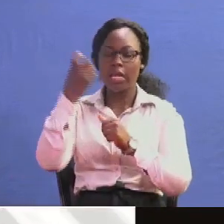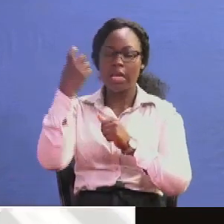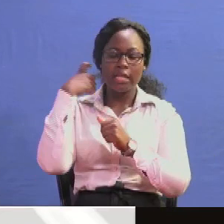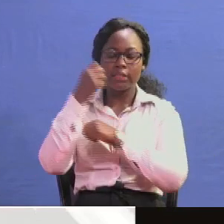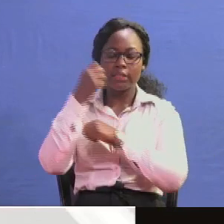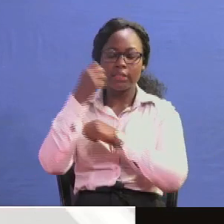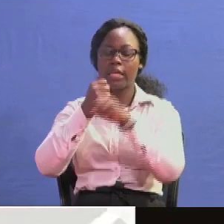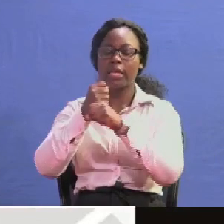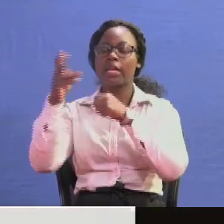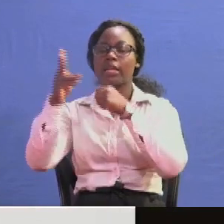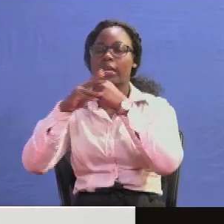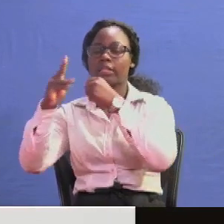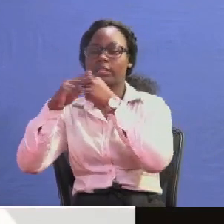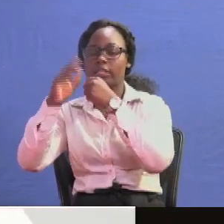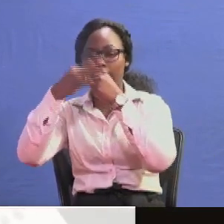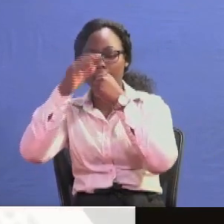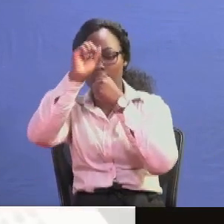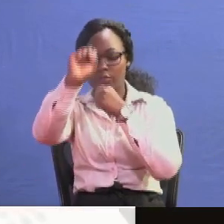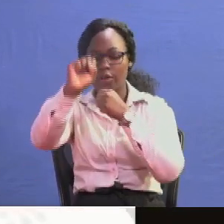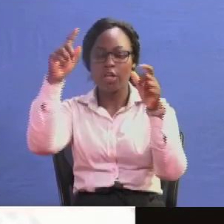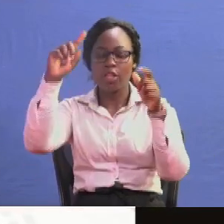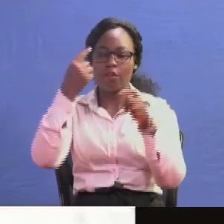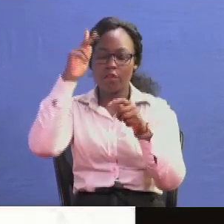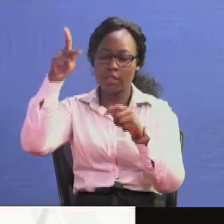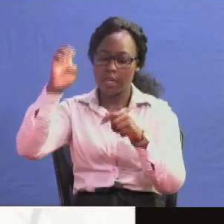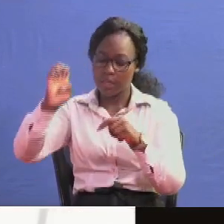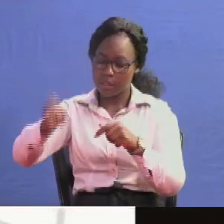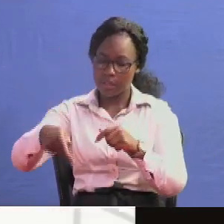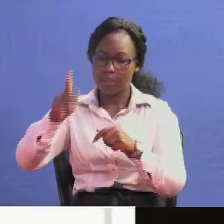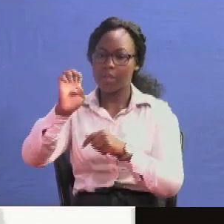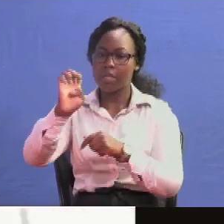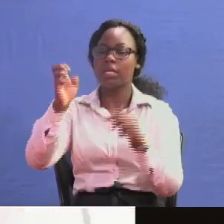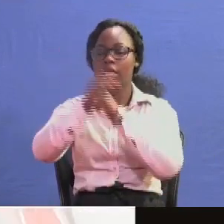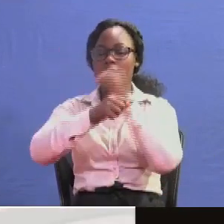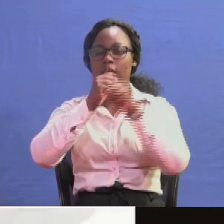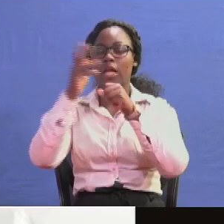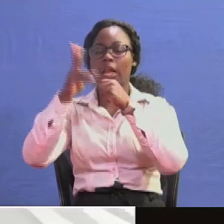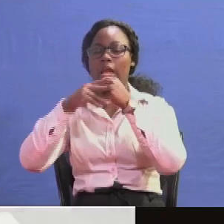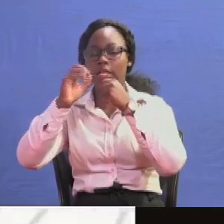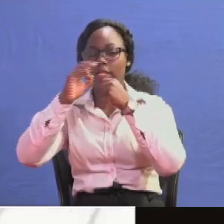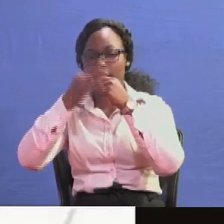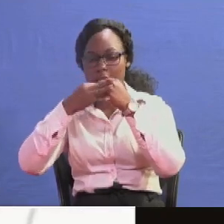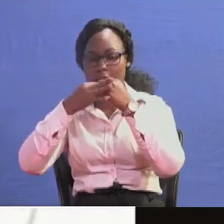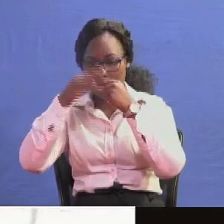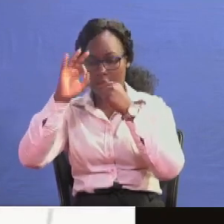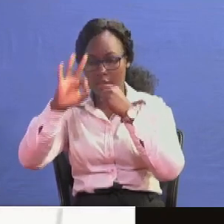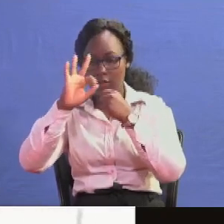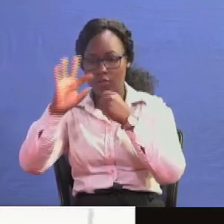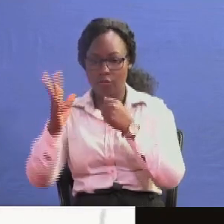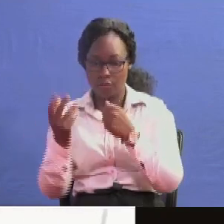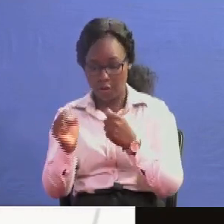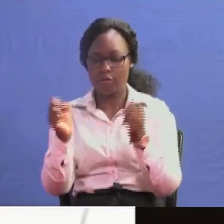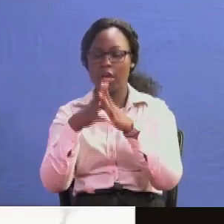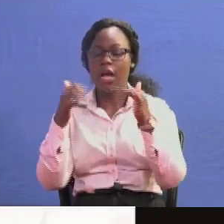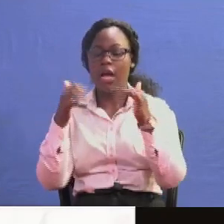1985 the first acp was in 1985 the system has served as well in